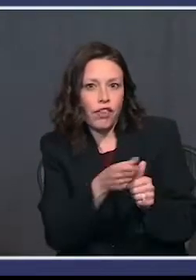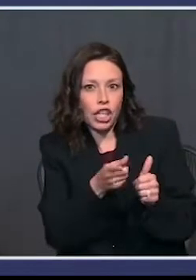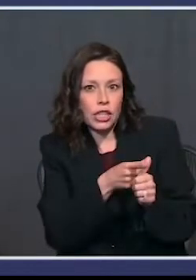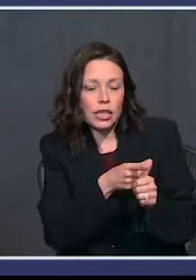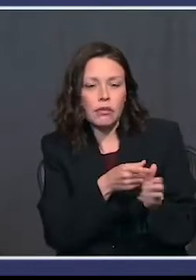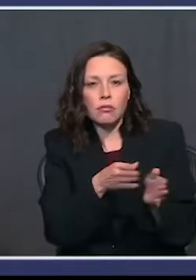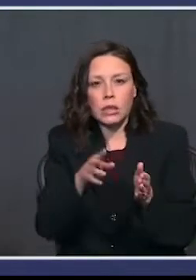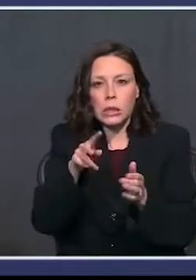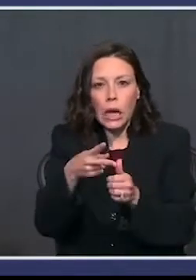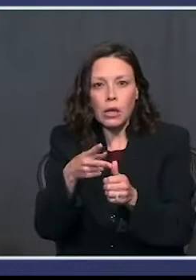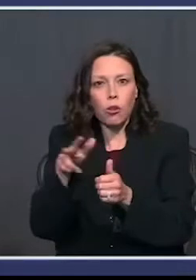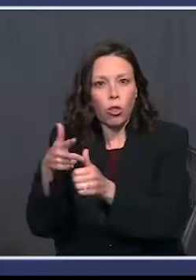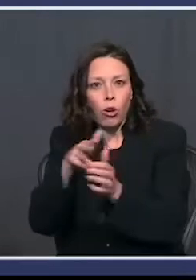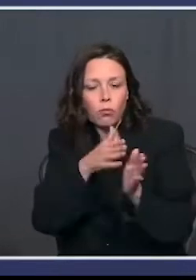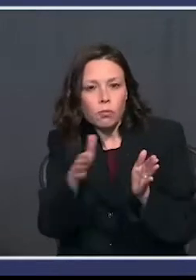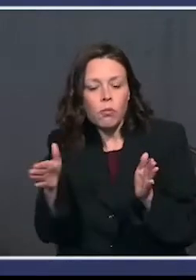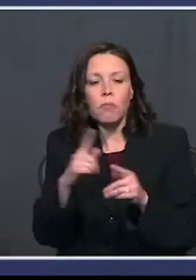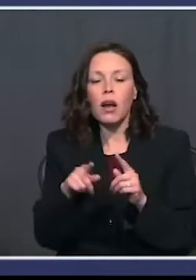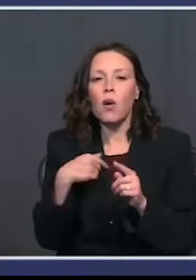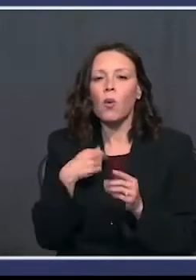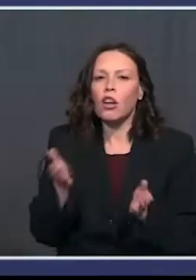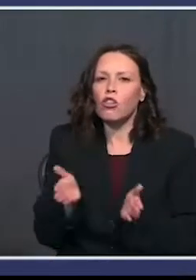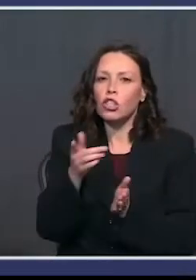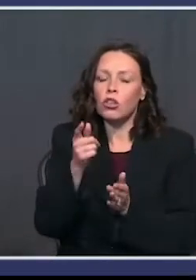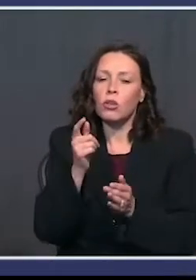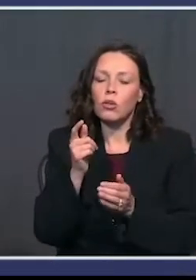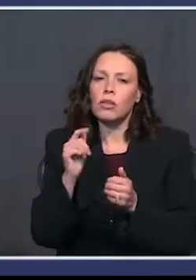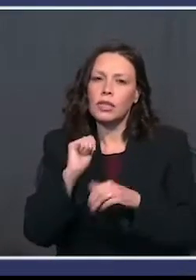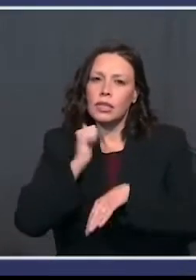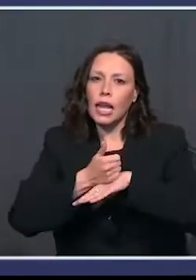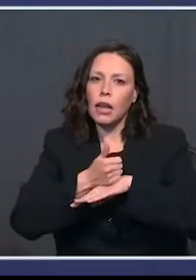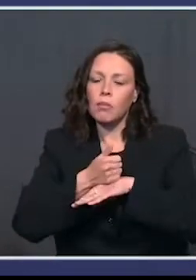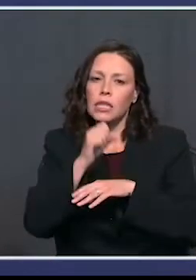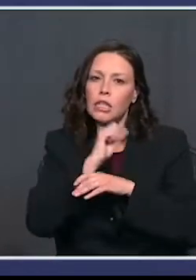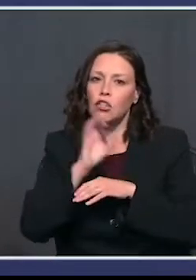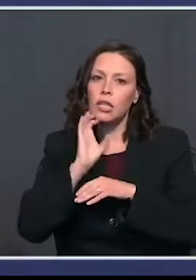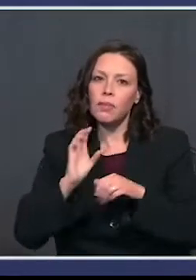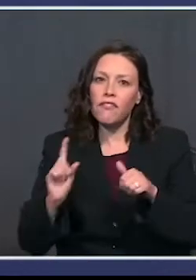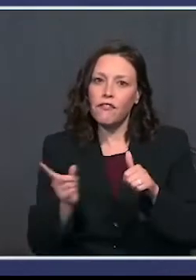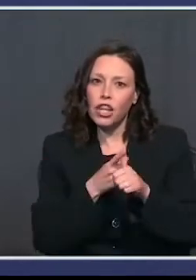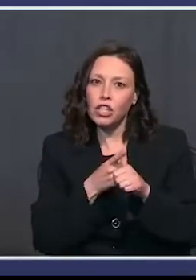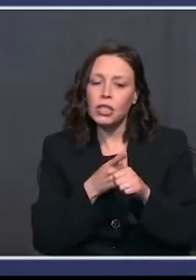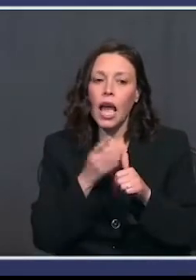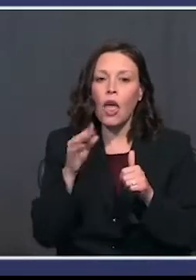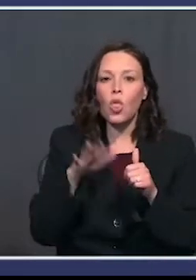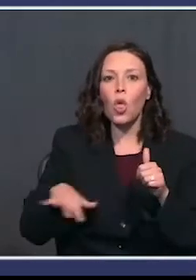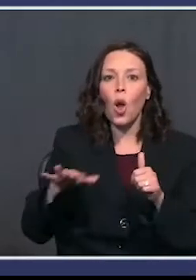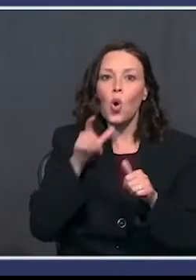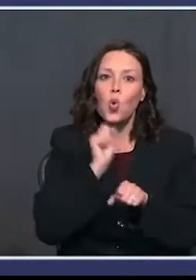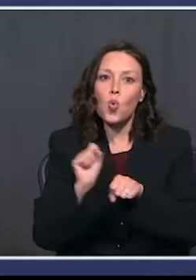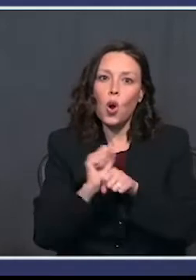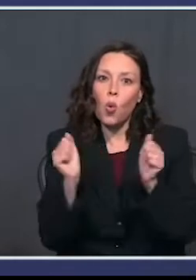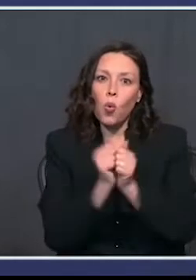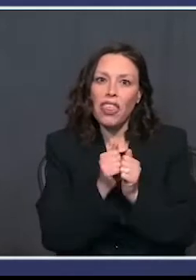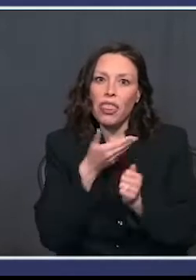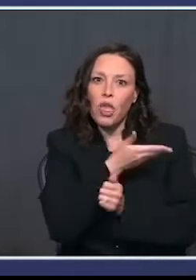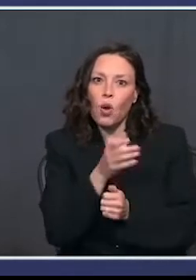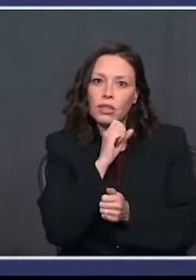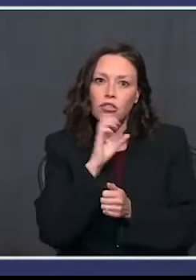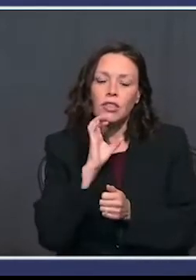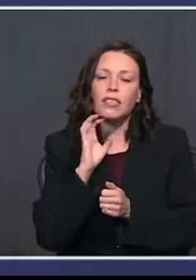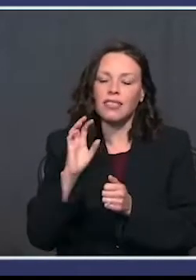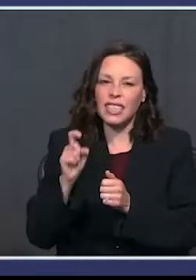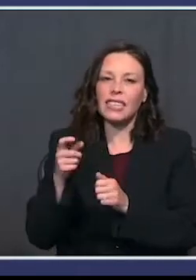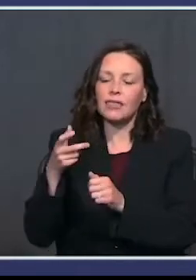first. We urge the governors to put America's seniors first. And also, I think those who work with seniors, which obviously you going to have to do